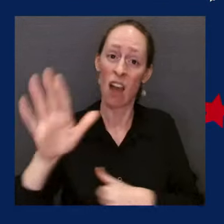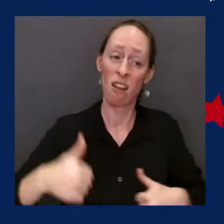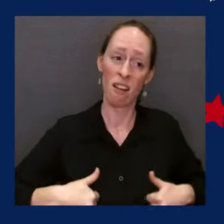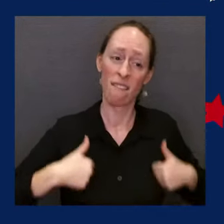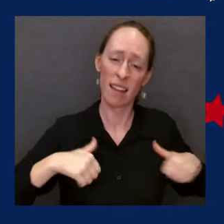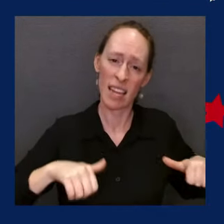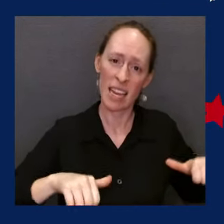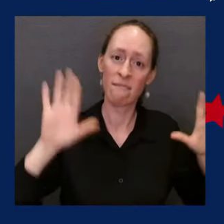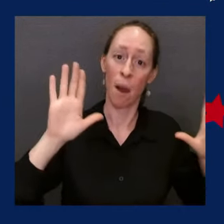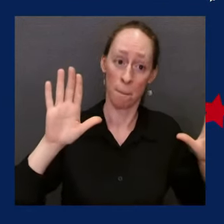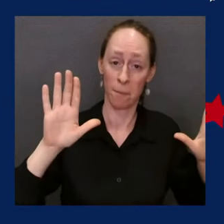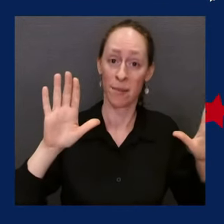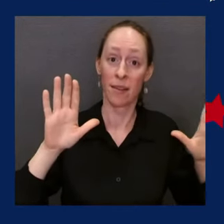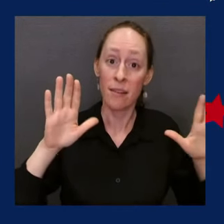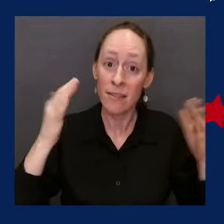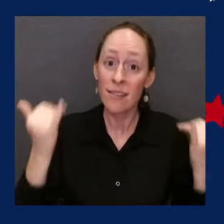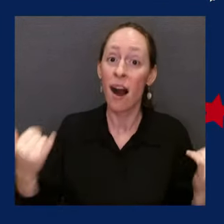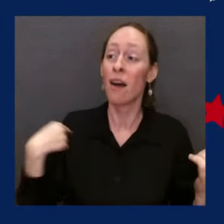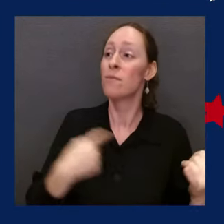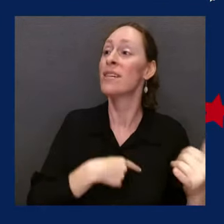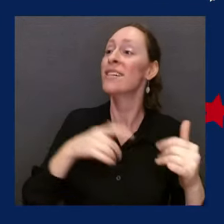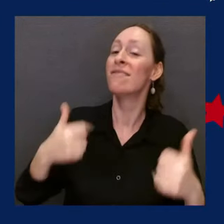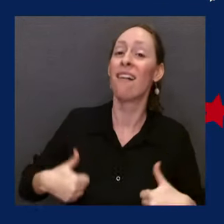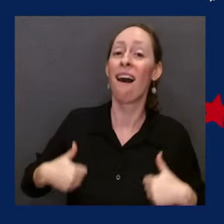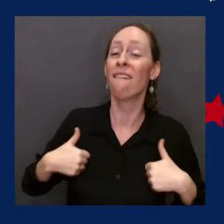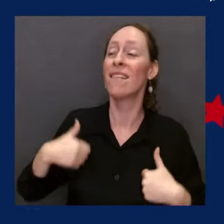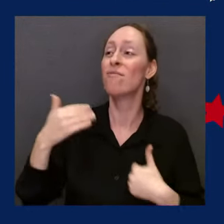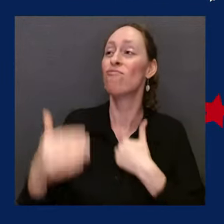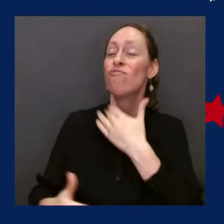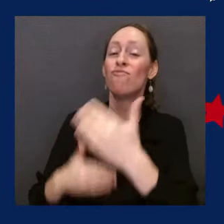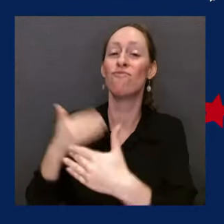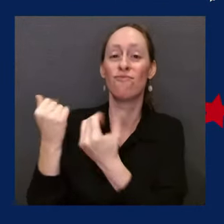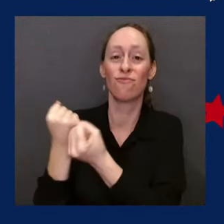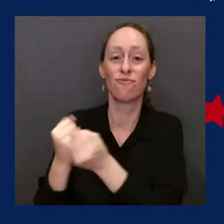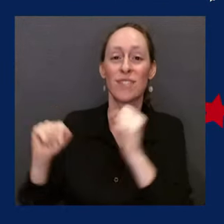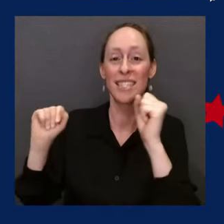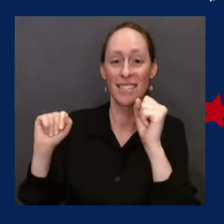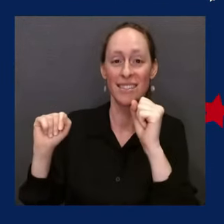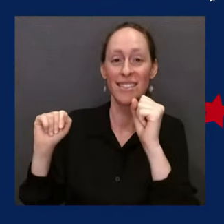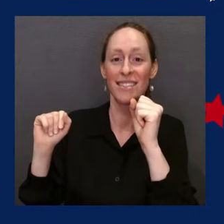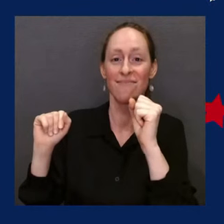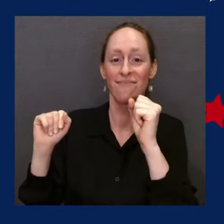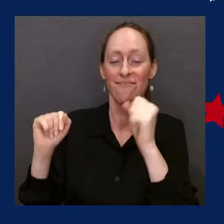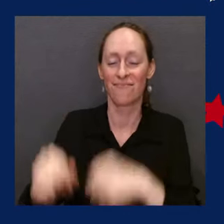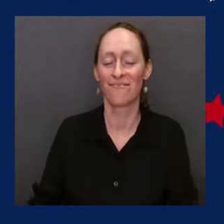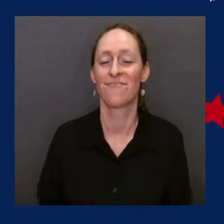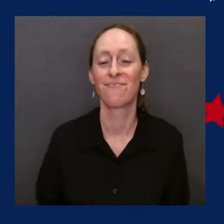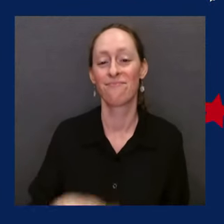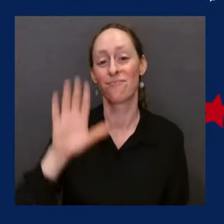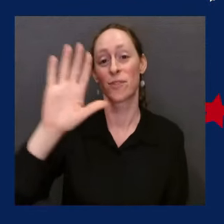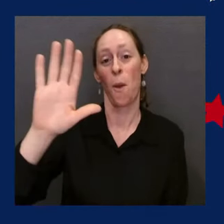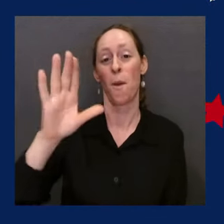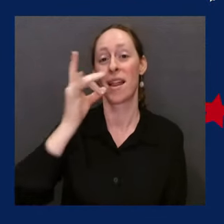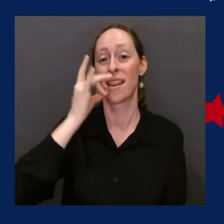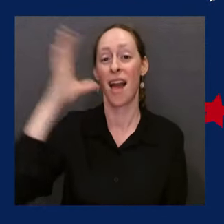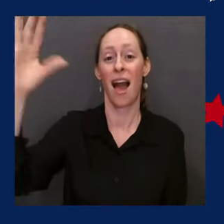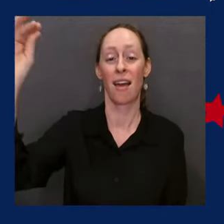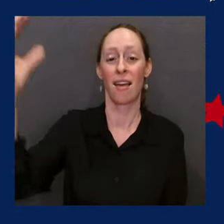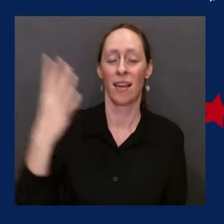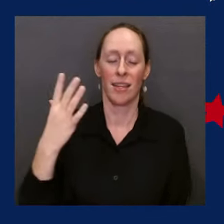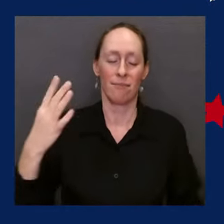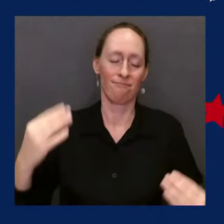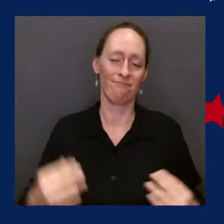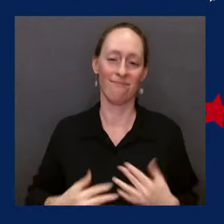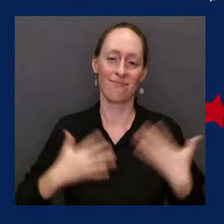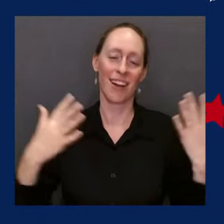Help us to live always in your light so that the rights of life, liberty,